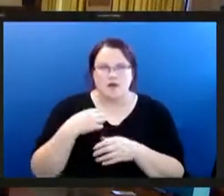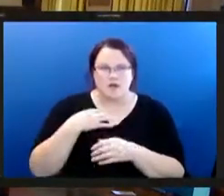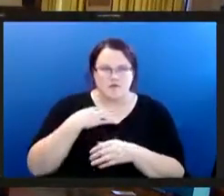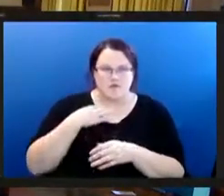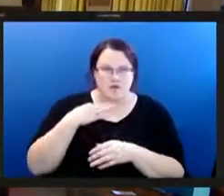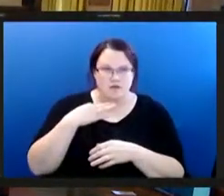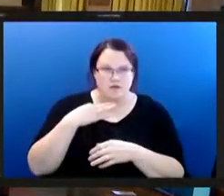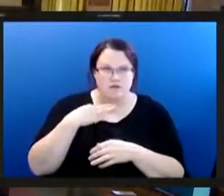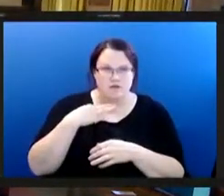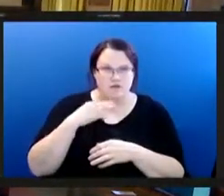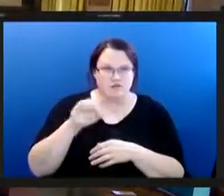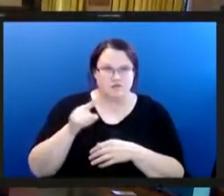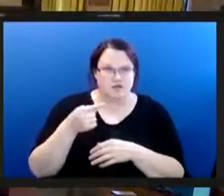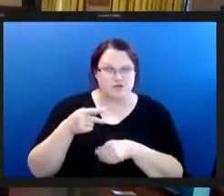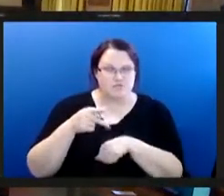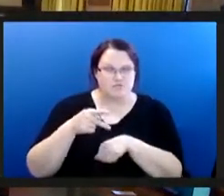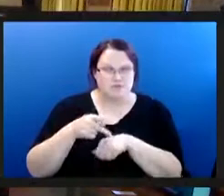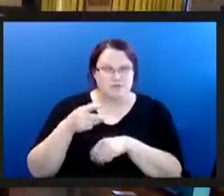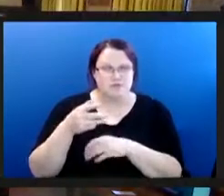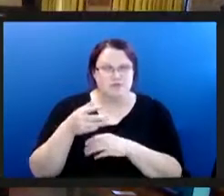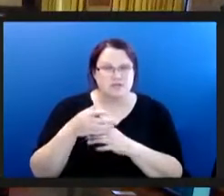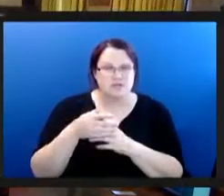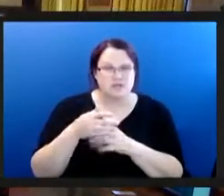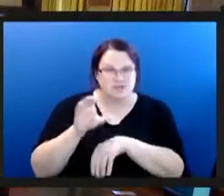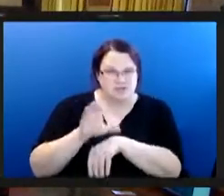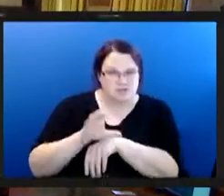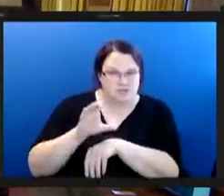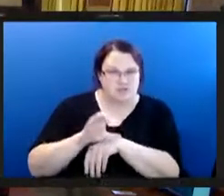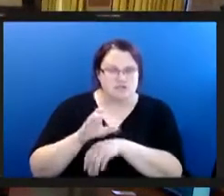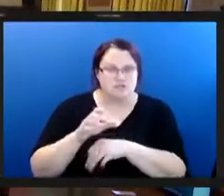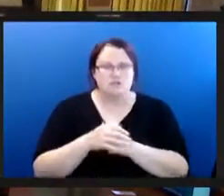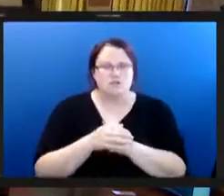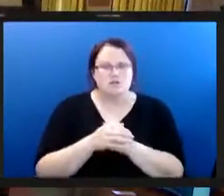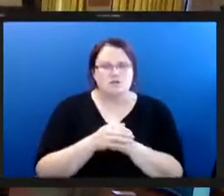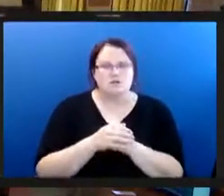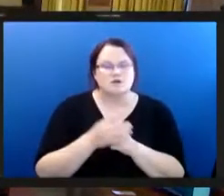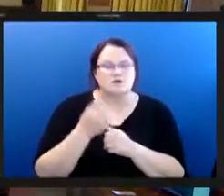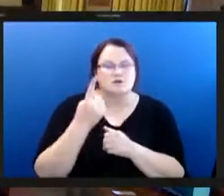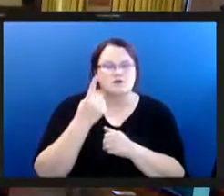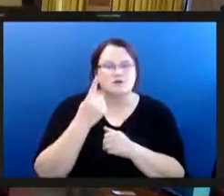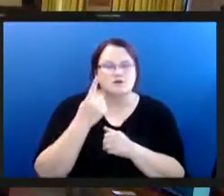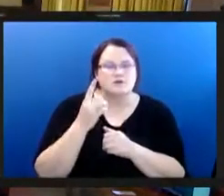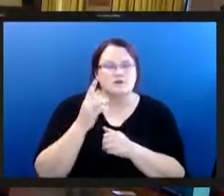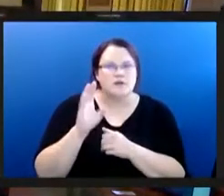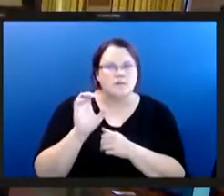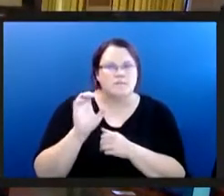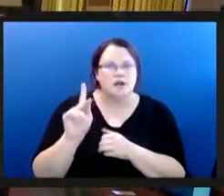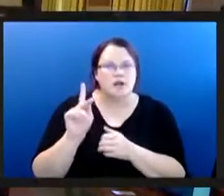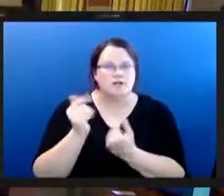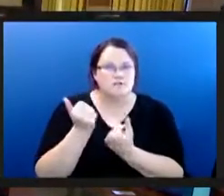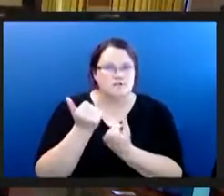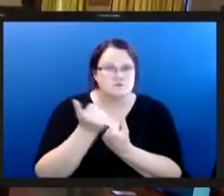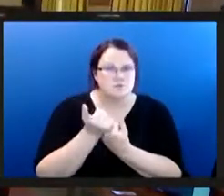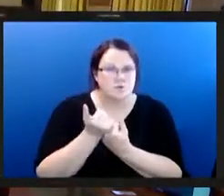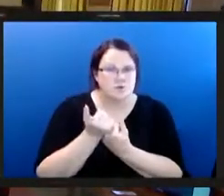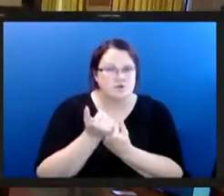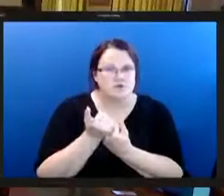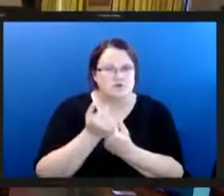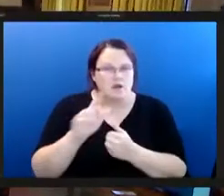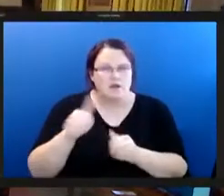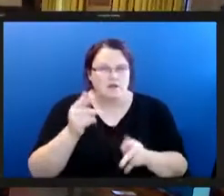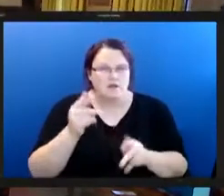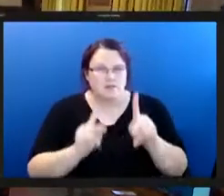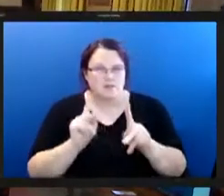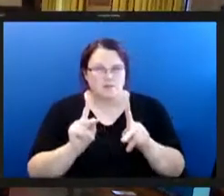presbyterian out of time and four bank supports us when we get away other people that are